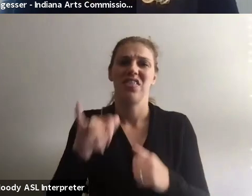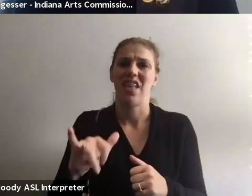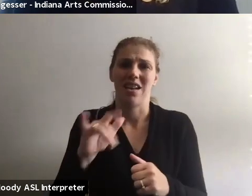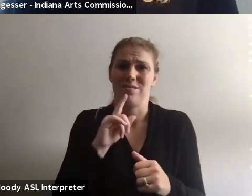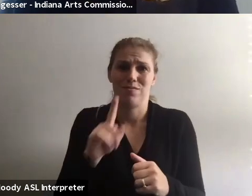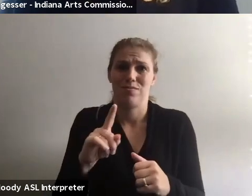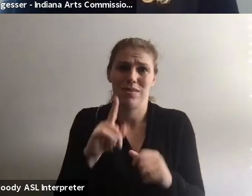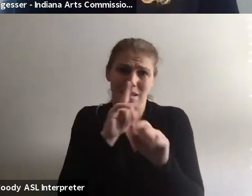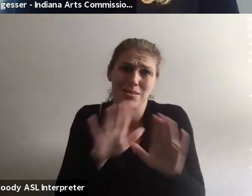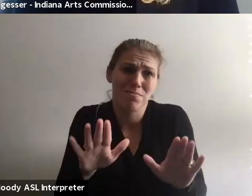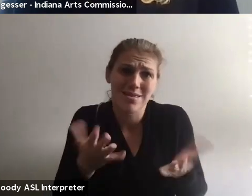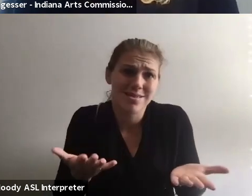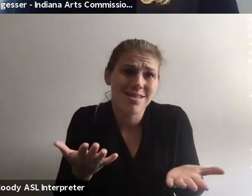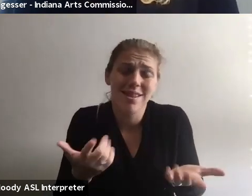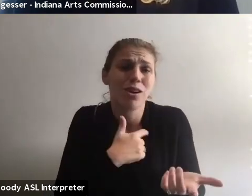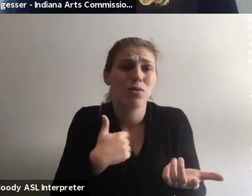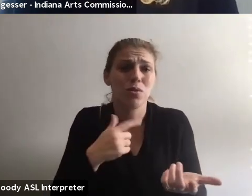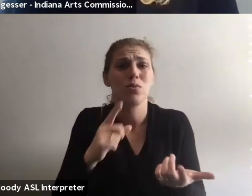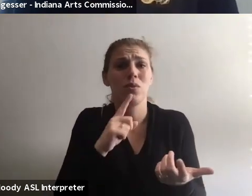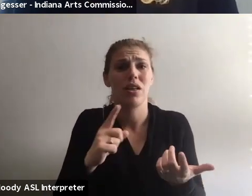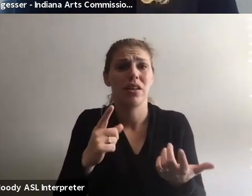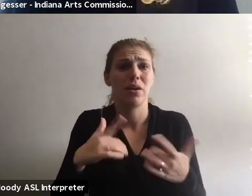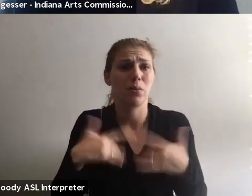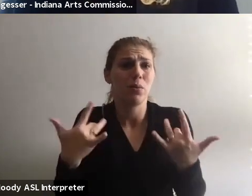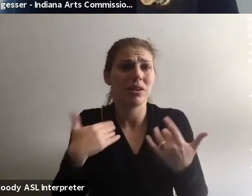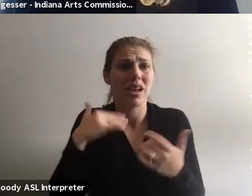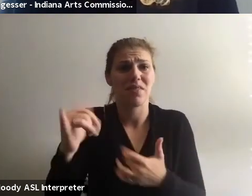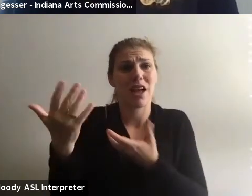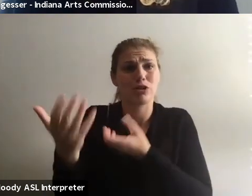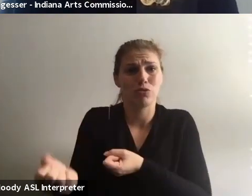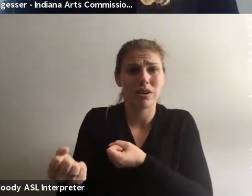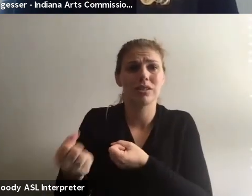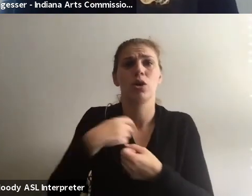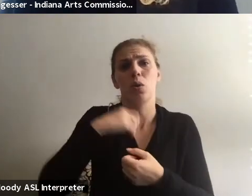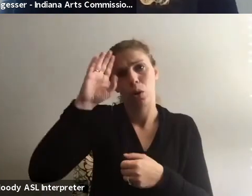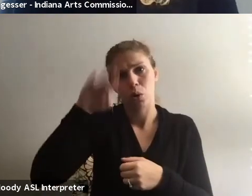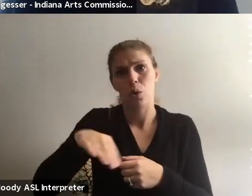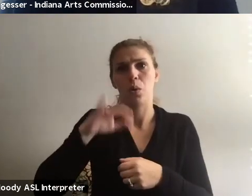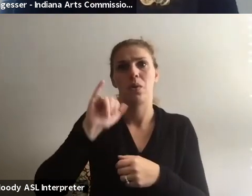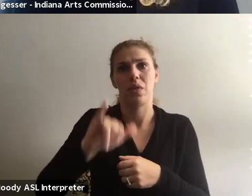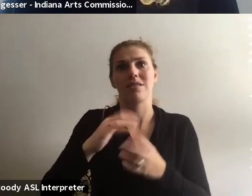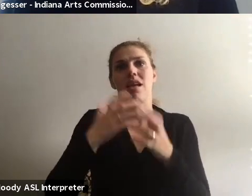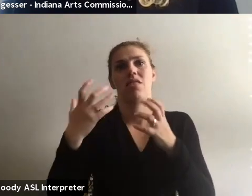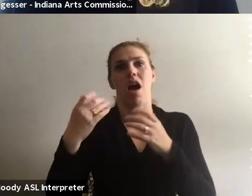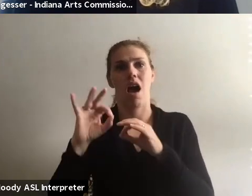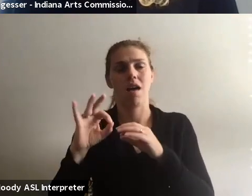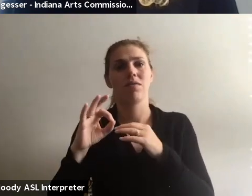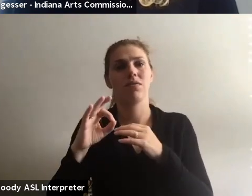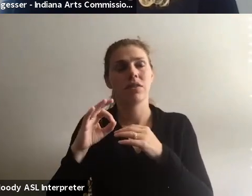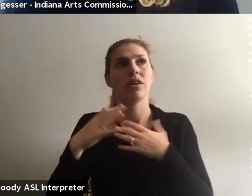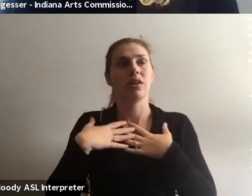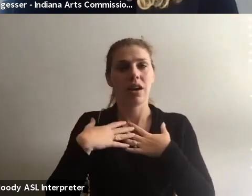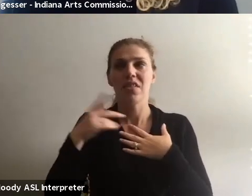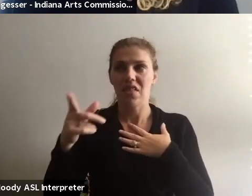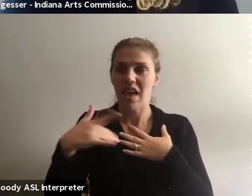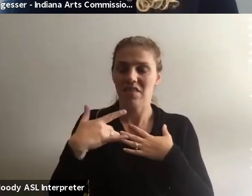that's a blessing. We are very grateful to have that trust. We know what weight that carries, that they know they're valued.